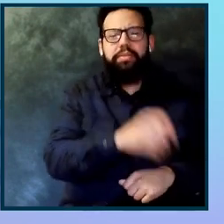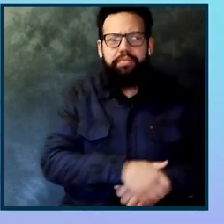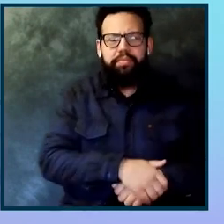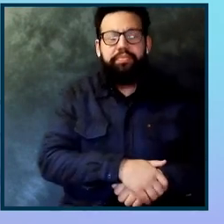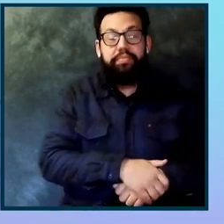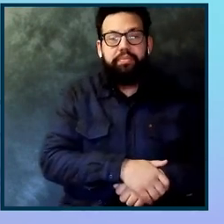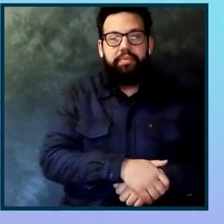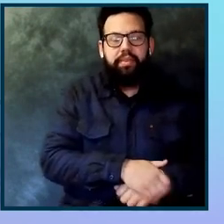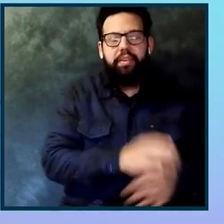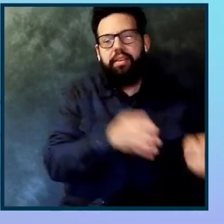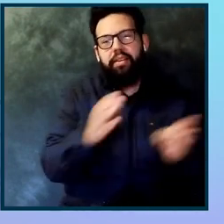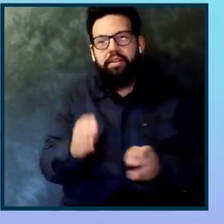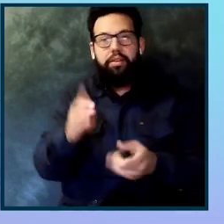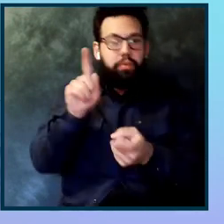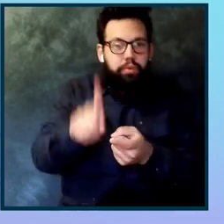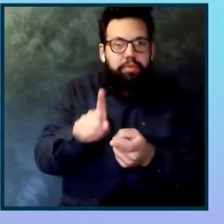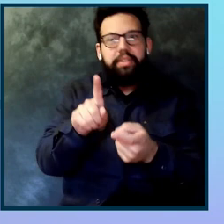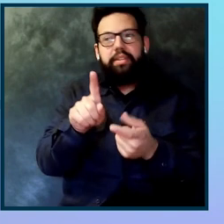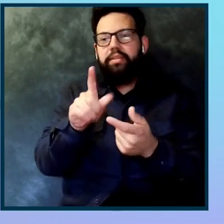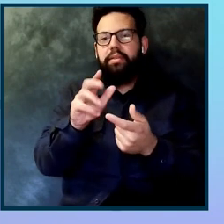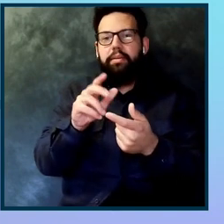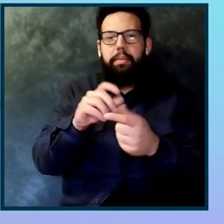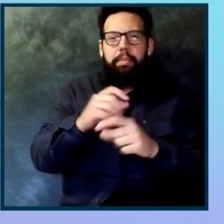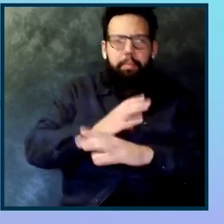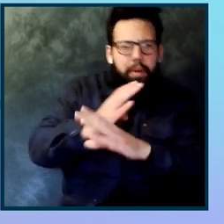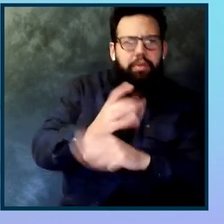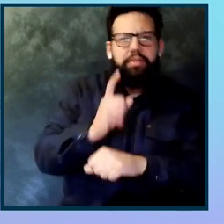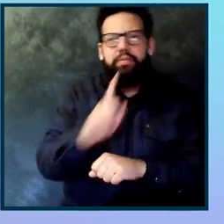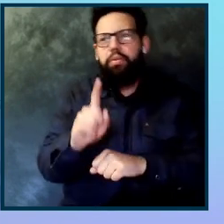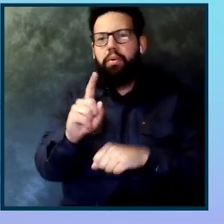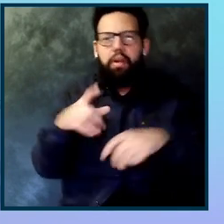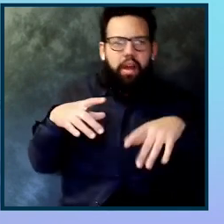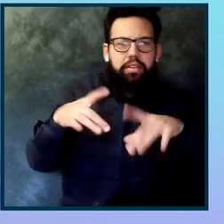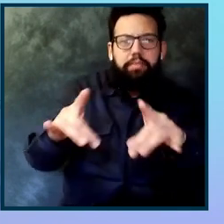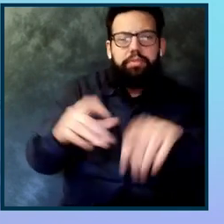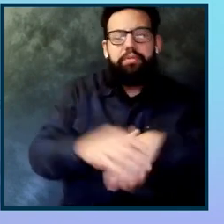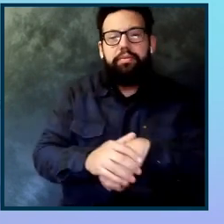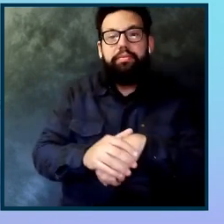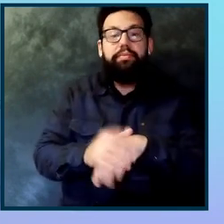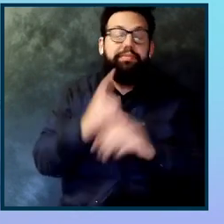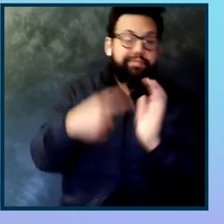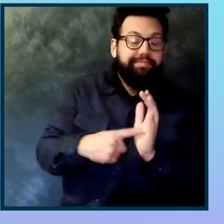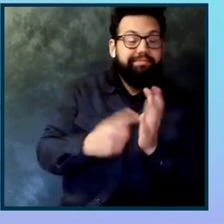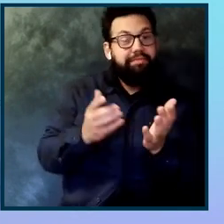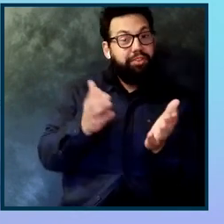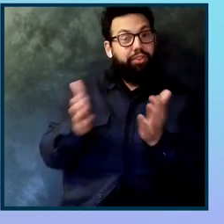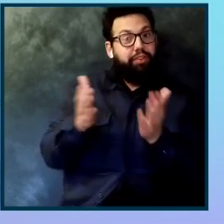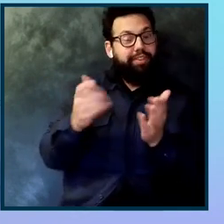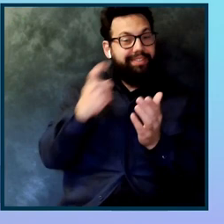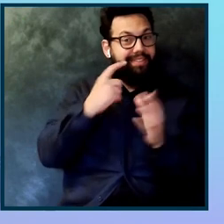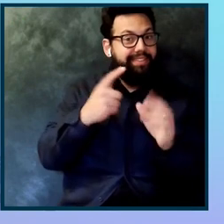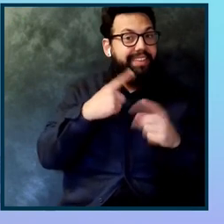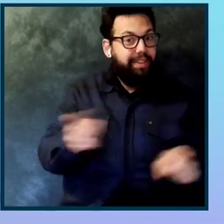Secondly, reducing the barriers to adoption through more and simpler integrations, like our Axe Lintus server, for example. And